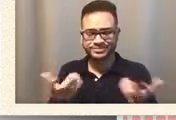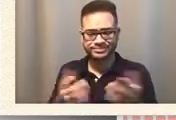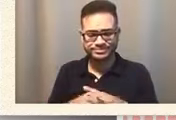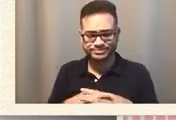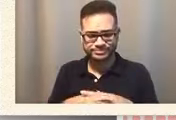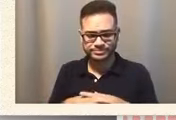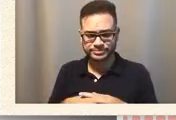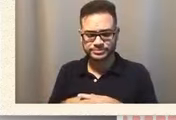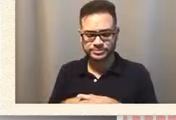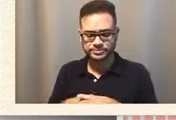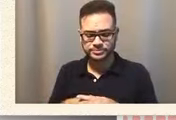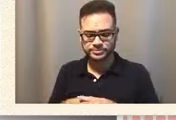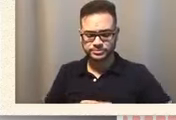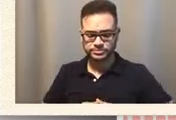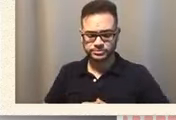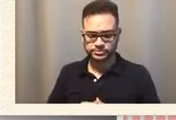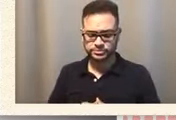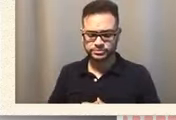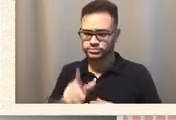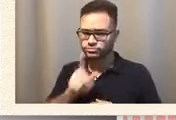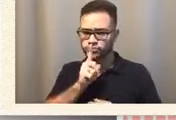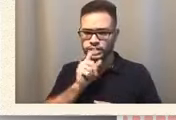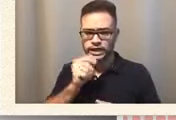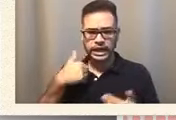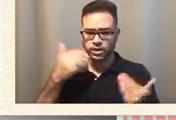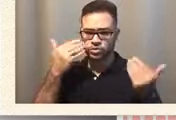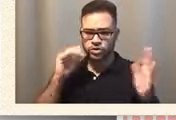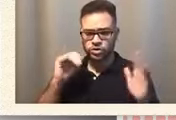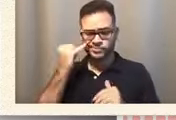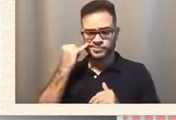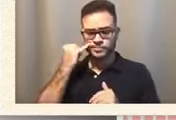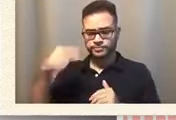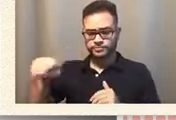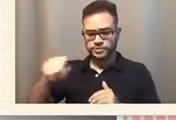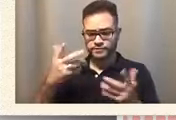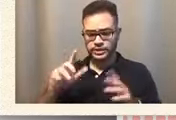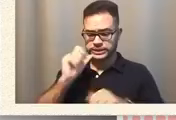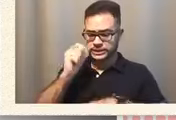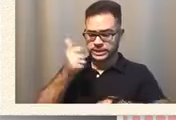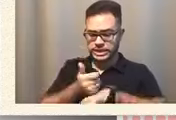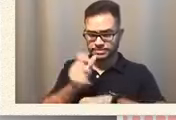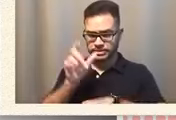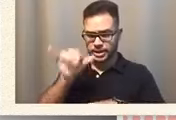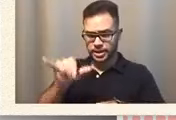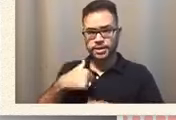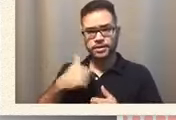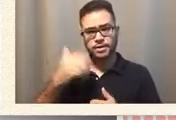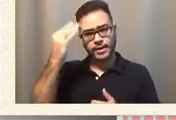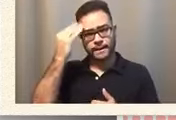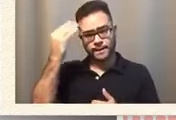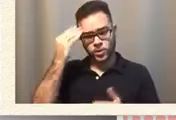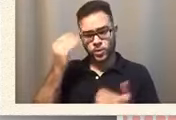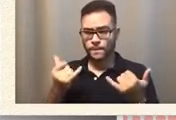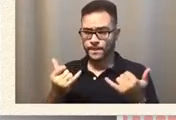not sure, I'm not sure if they have that in place yet. I know that right now they're, I believe talking